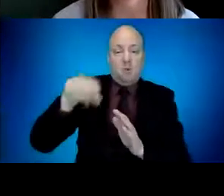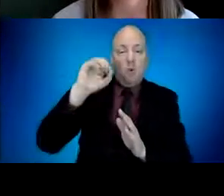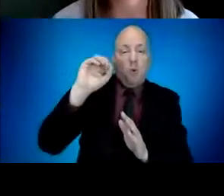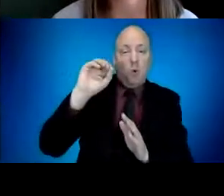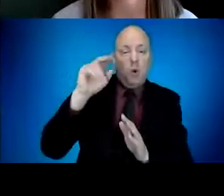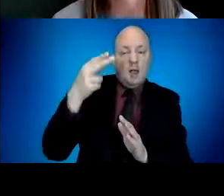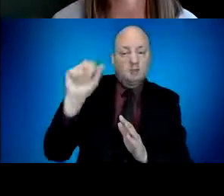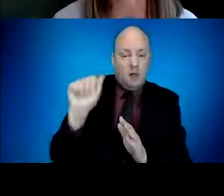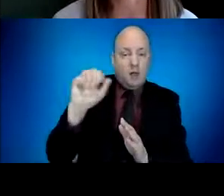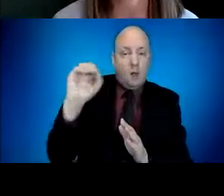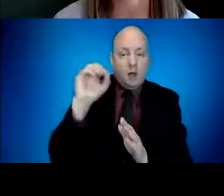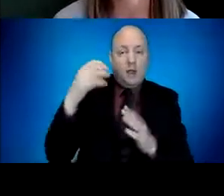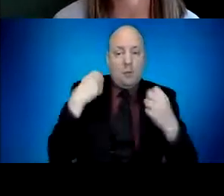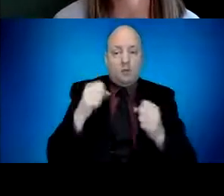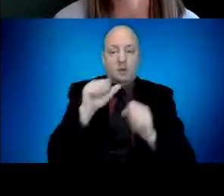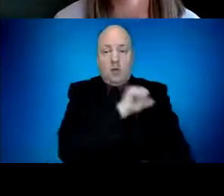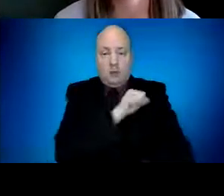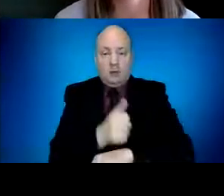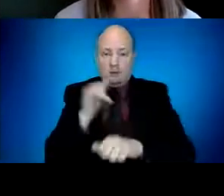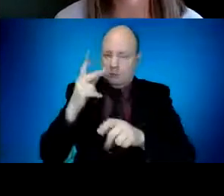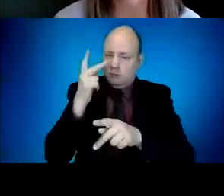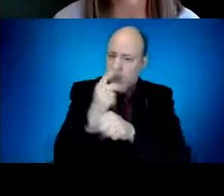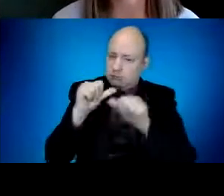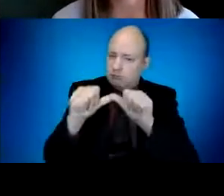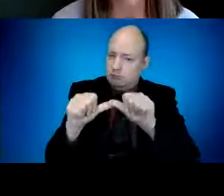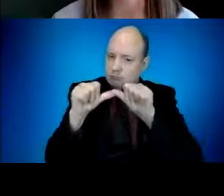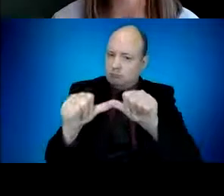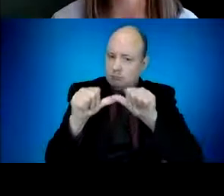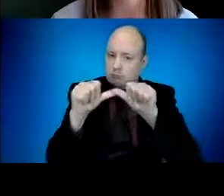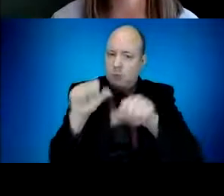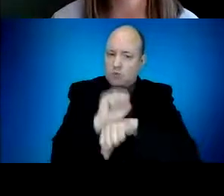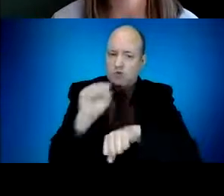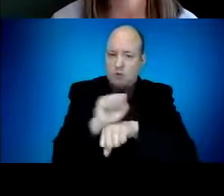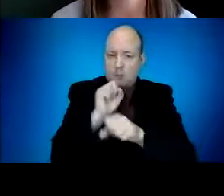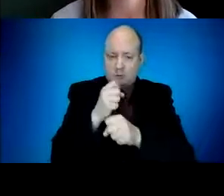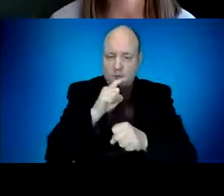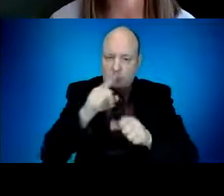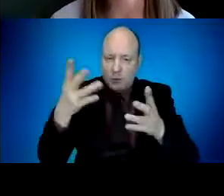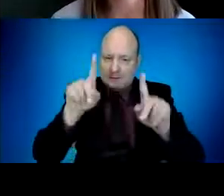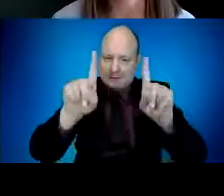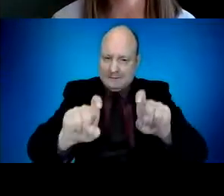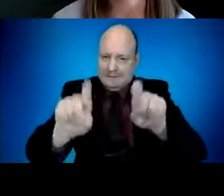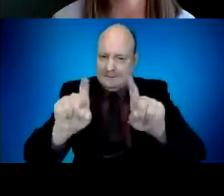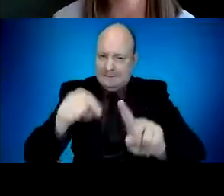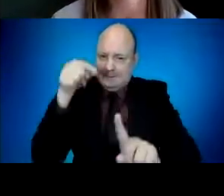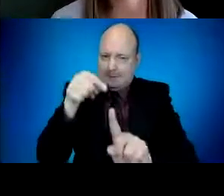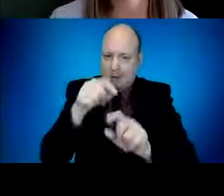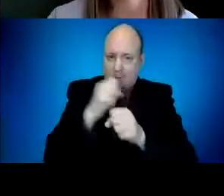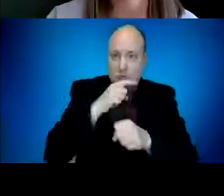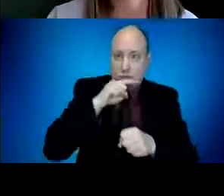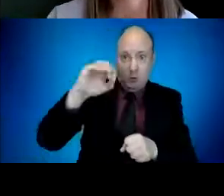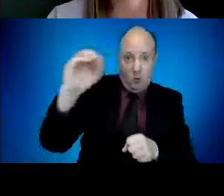testing access for all people in Oregon and to directly provide testing to vulnerable and